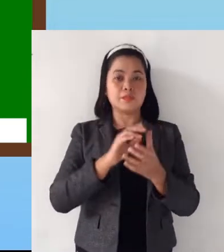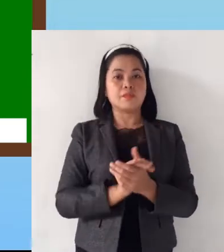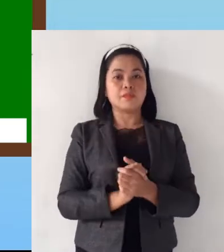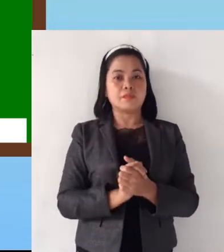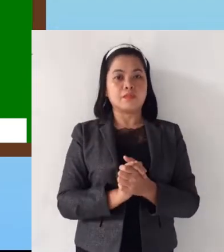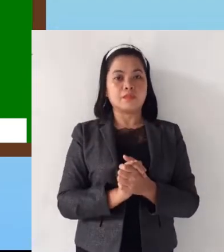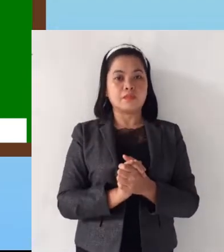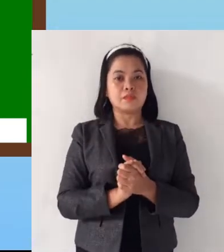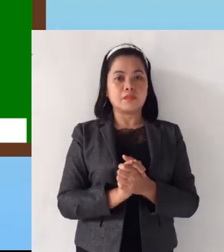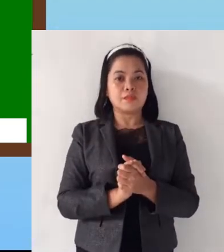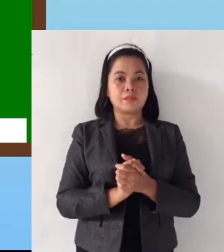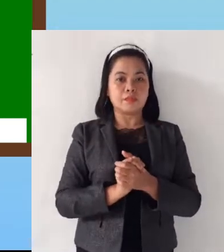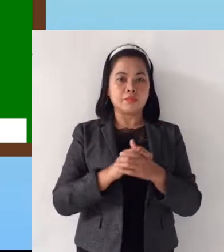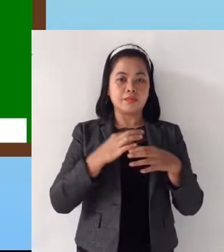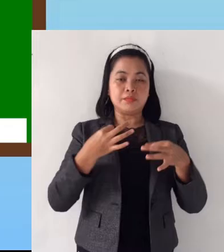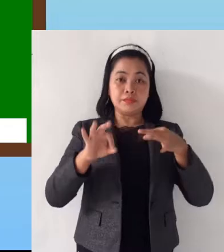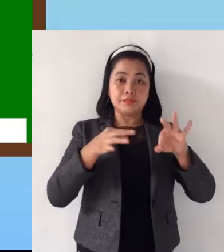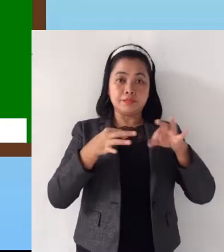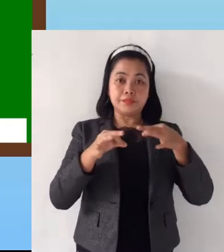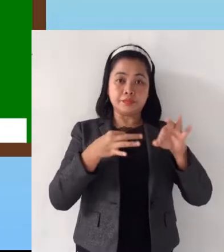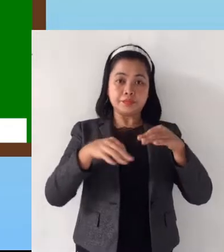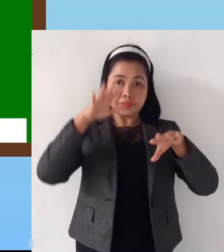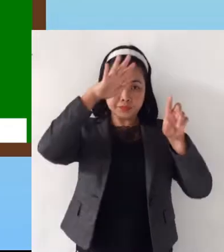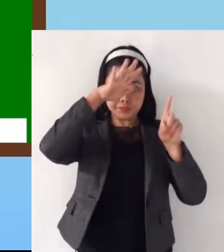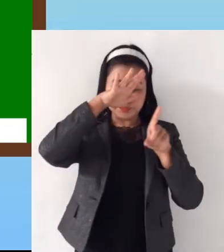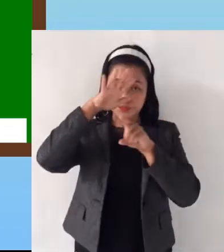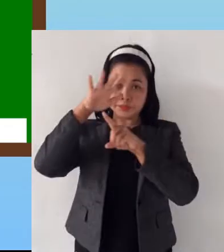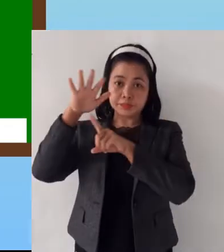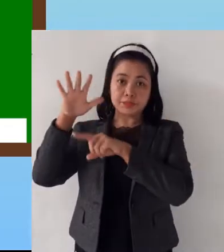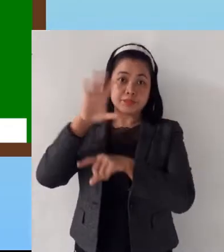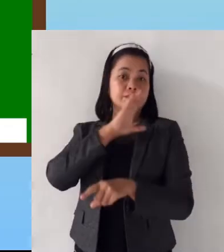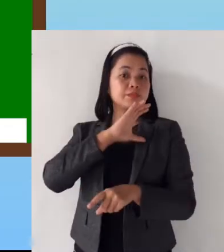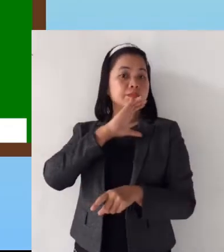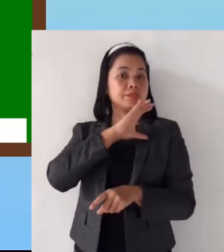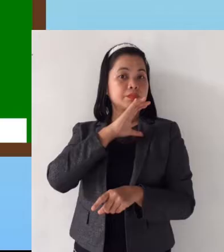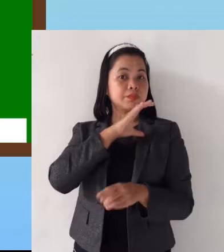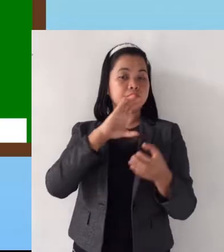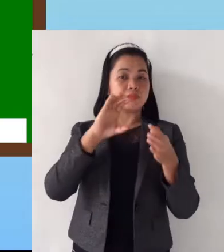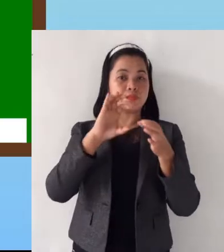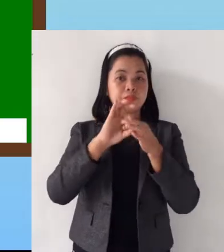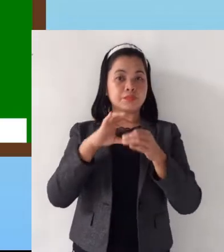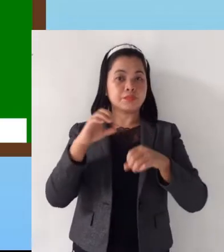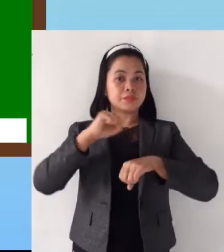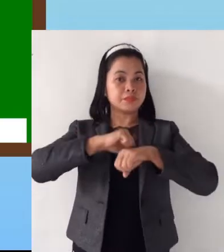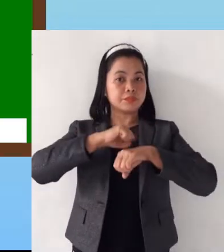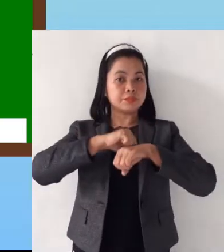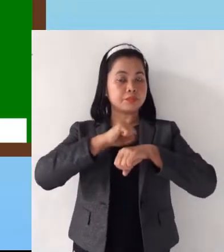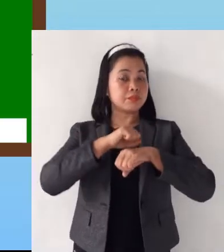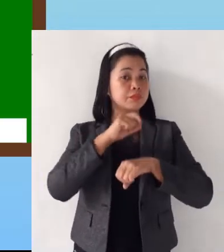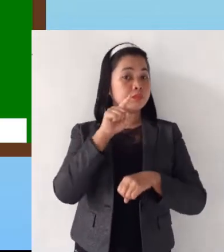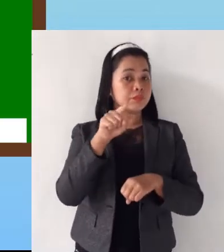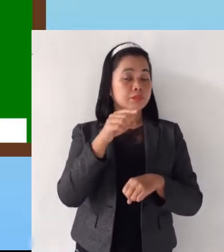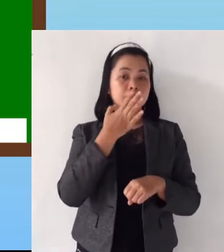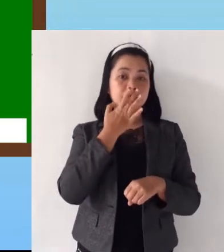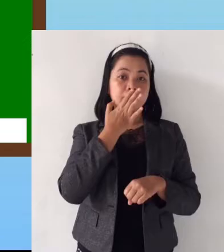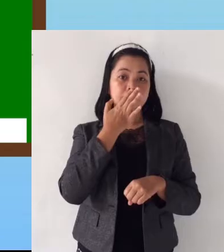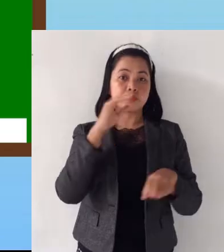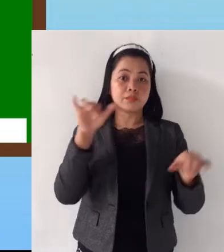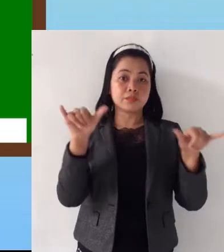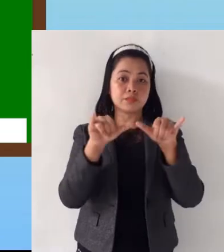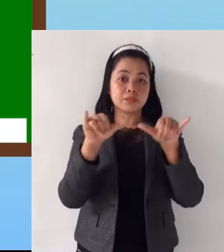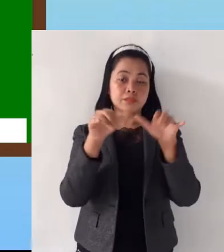recognize and describe the observable characteristics of solid as to color, size,